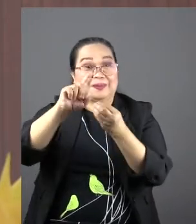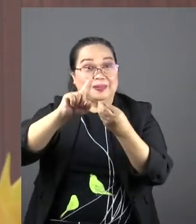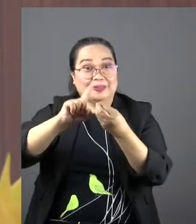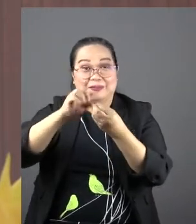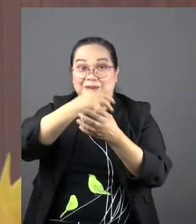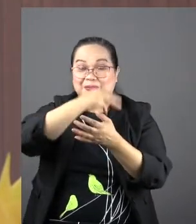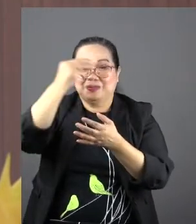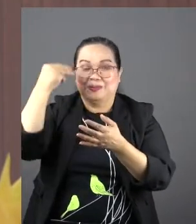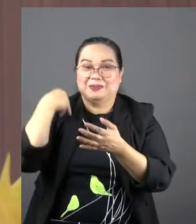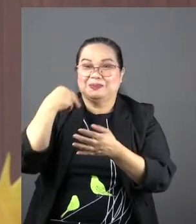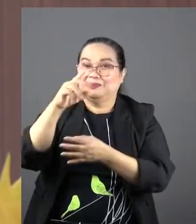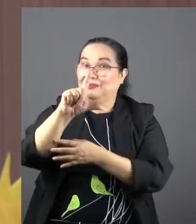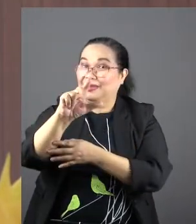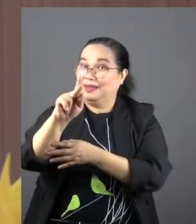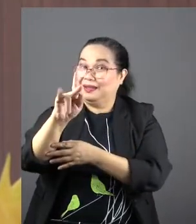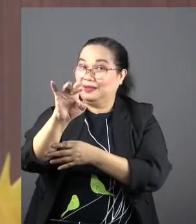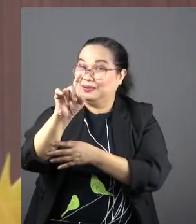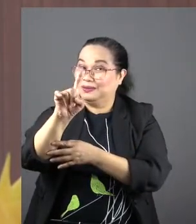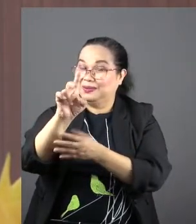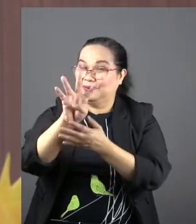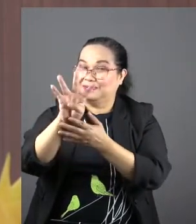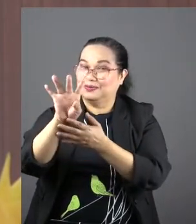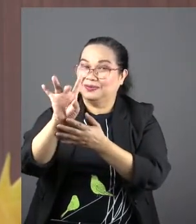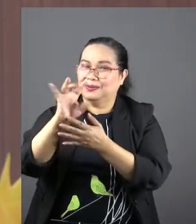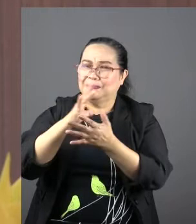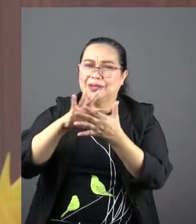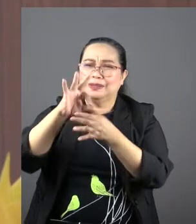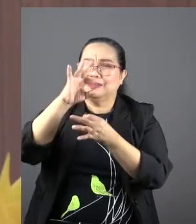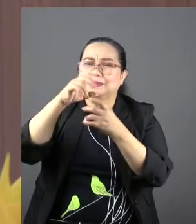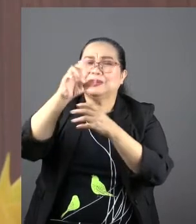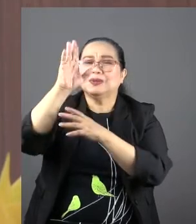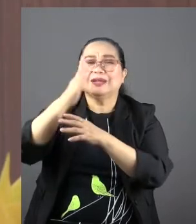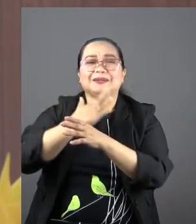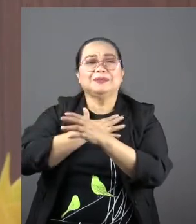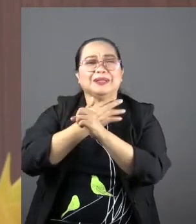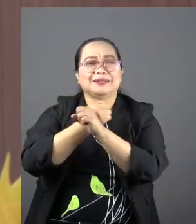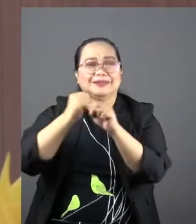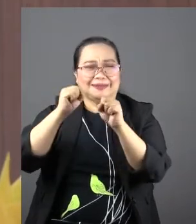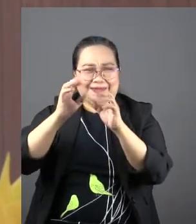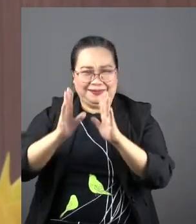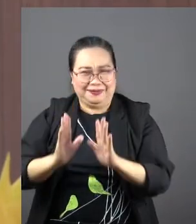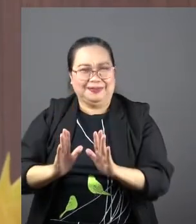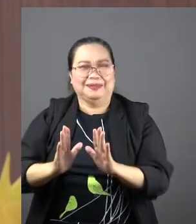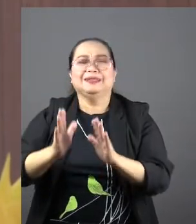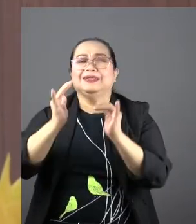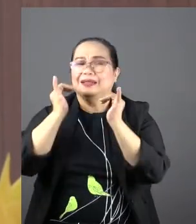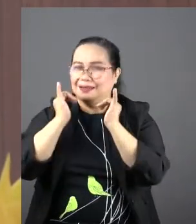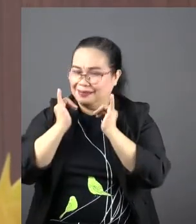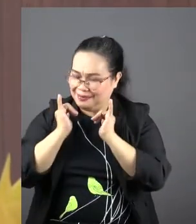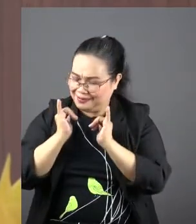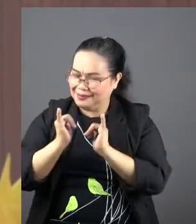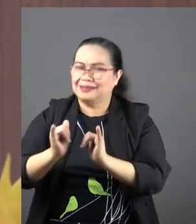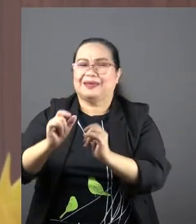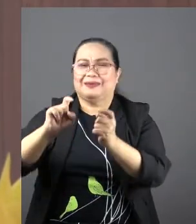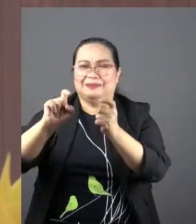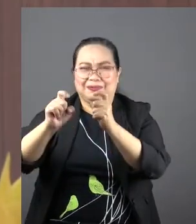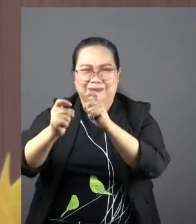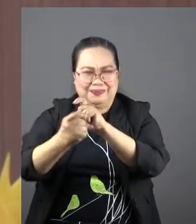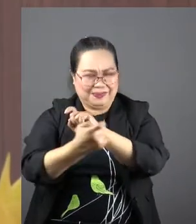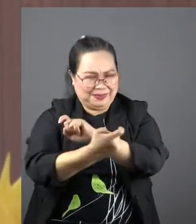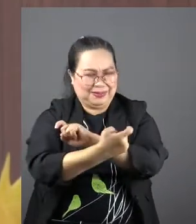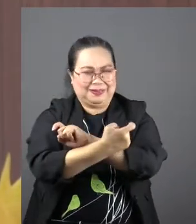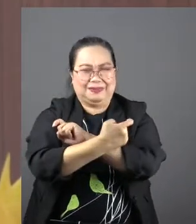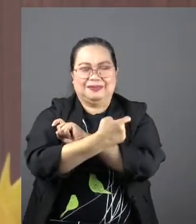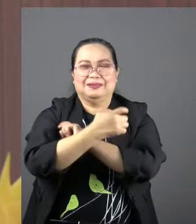in Luke 1.47, my spirit rejoices in God my Savior. As you have the same conversion experience, moms,